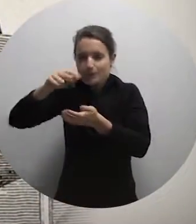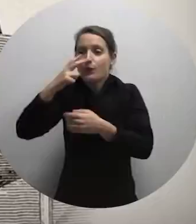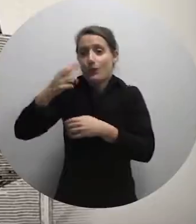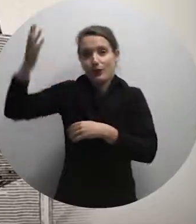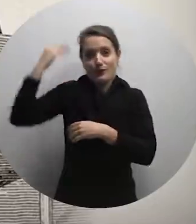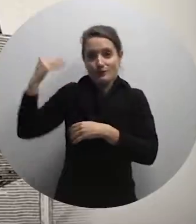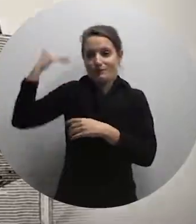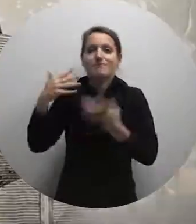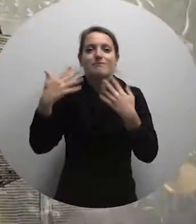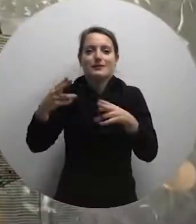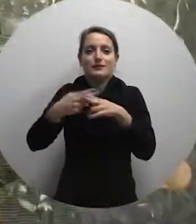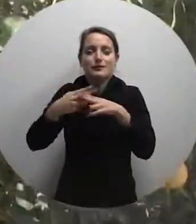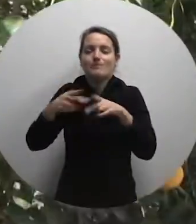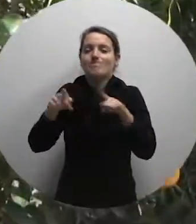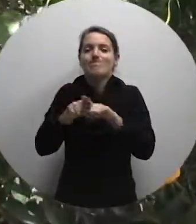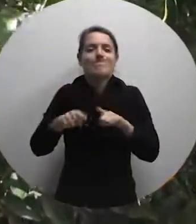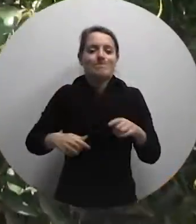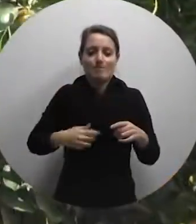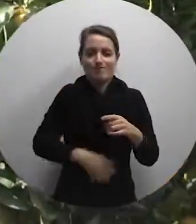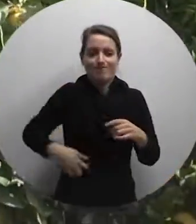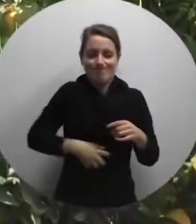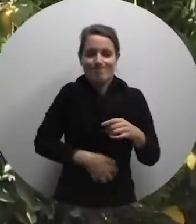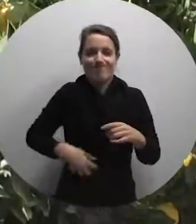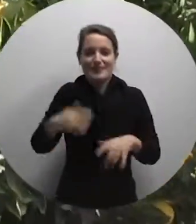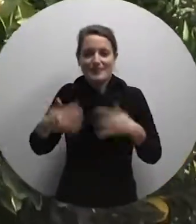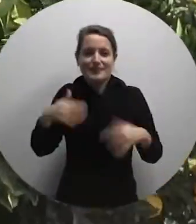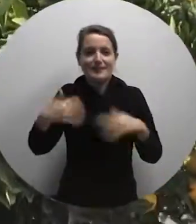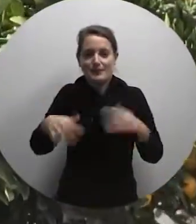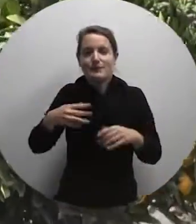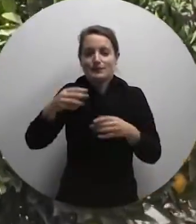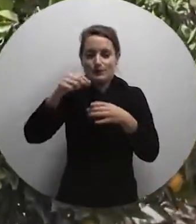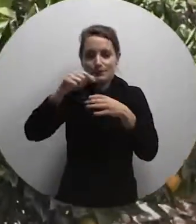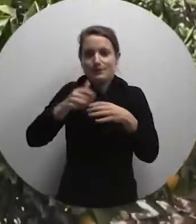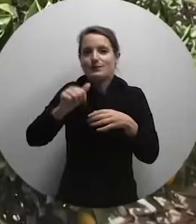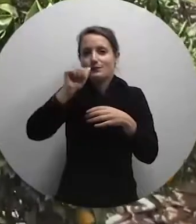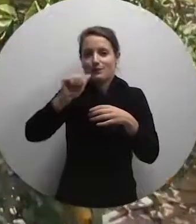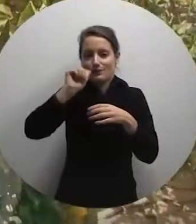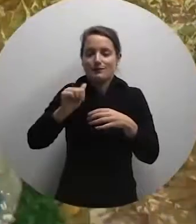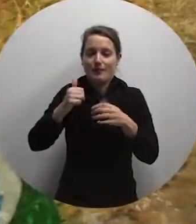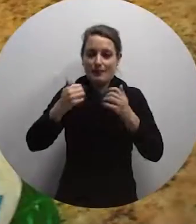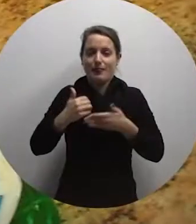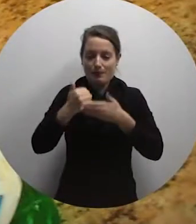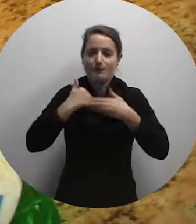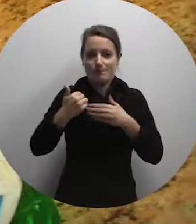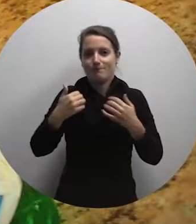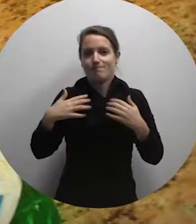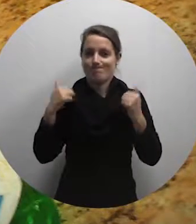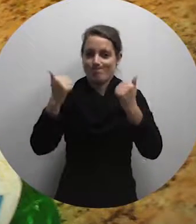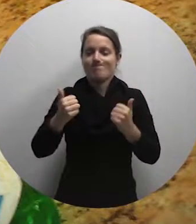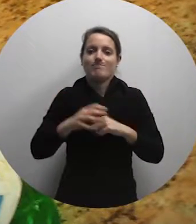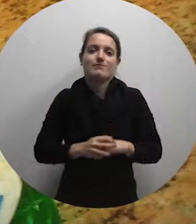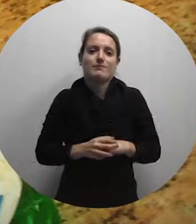commonly used as a remedy in the old days to treat upset stomachs. A bottle of the